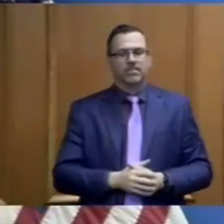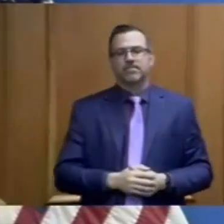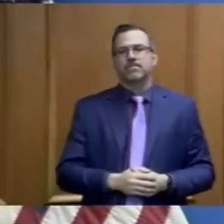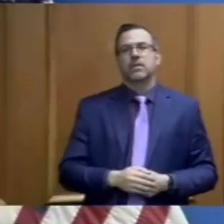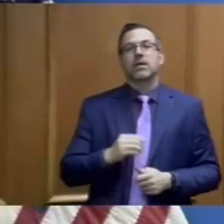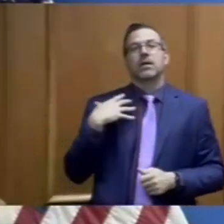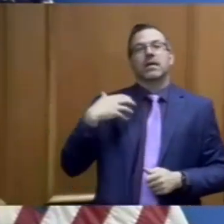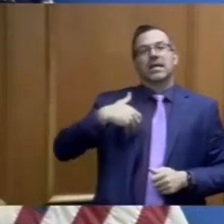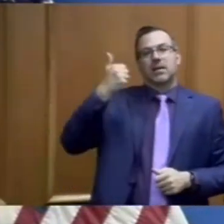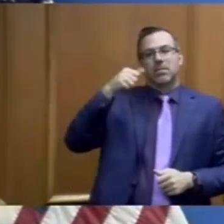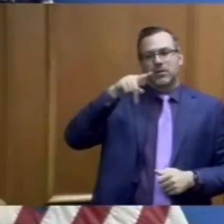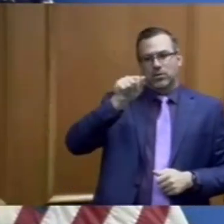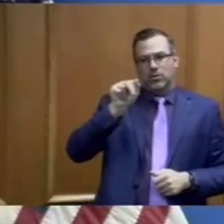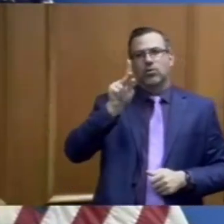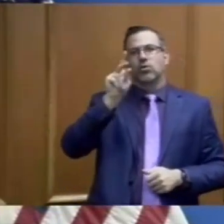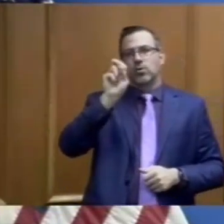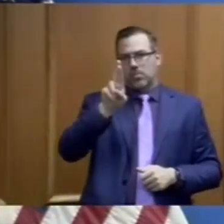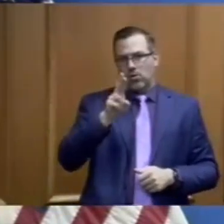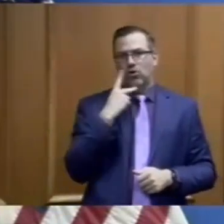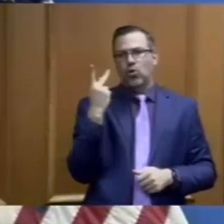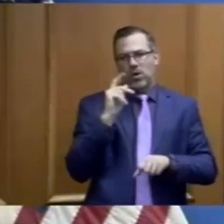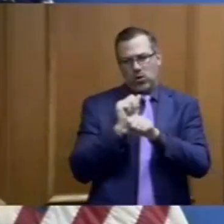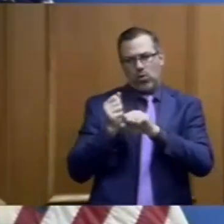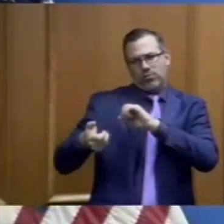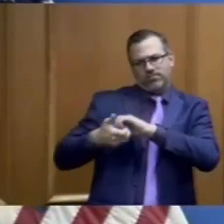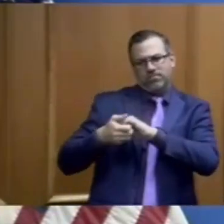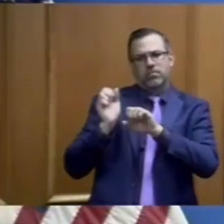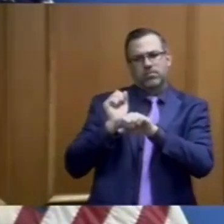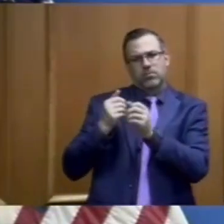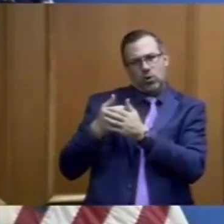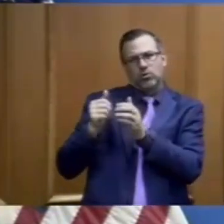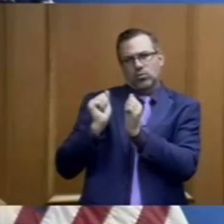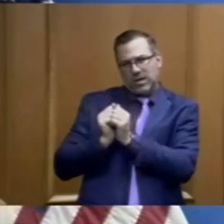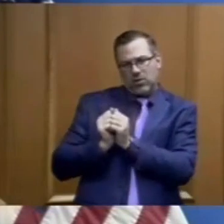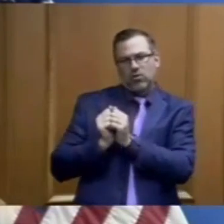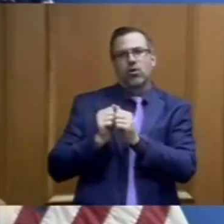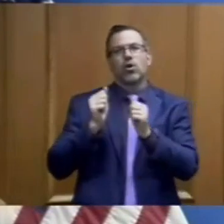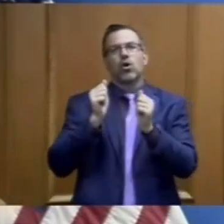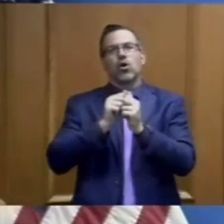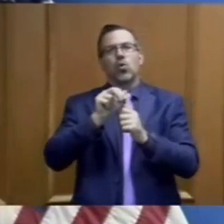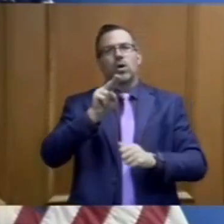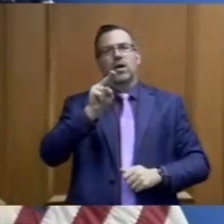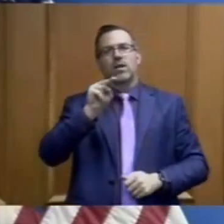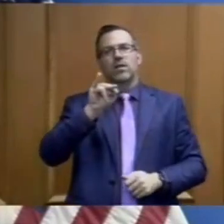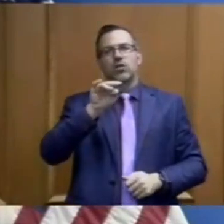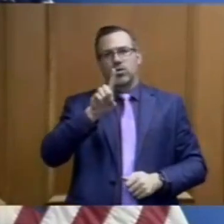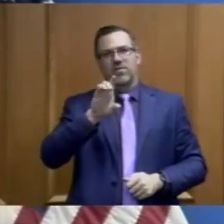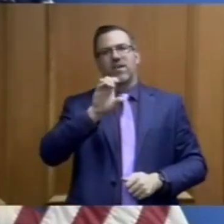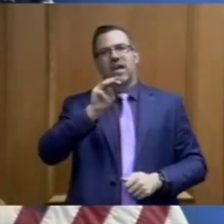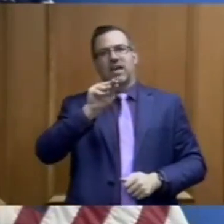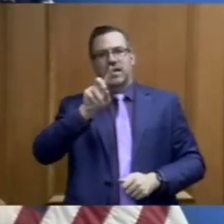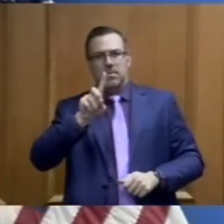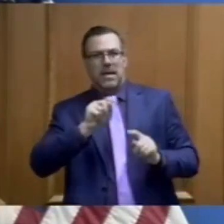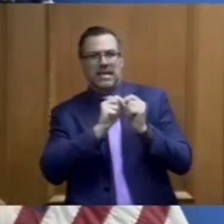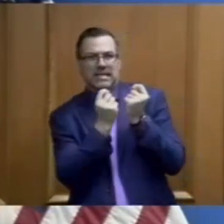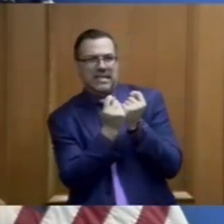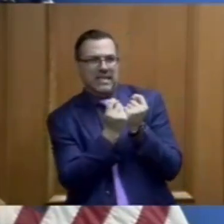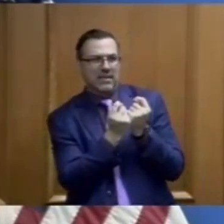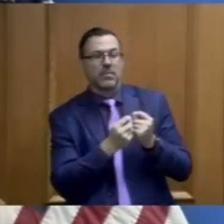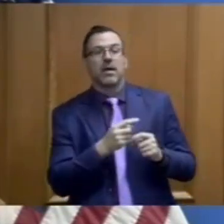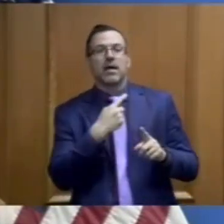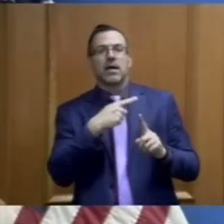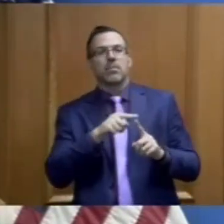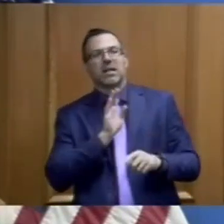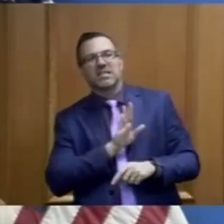he and I have worked very closely together along with the rest of United Command, Unified Command, as well as his medical vendor Centurion,